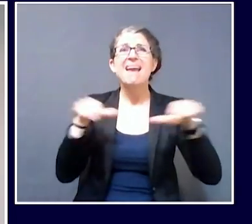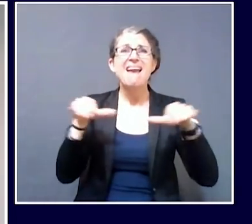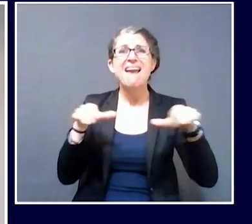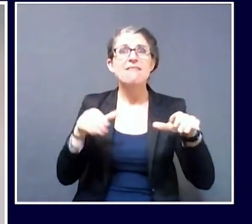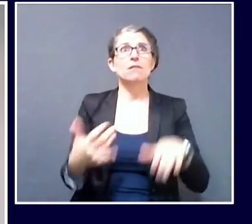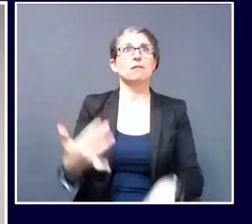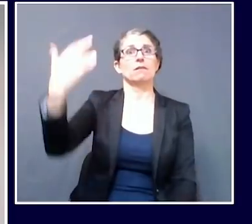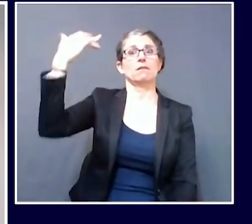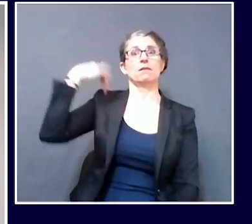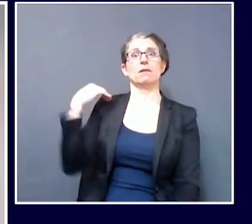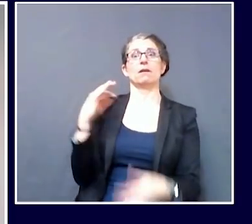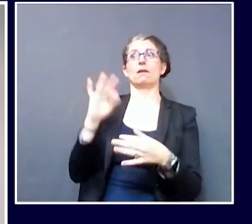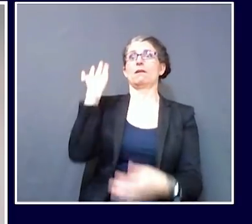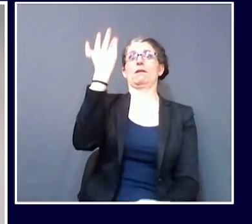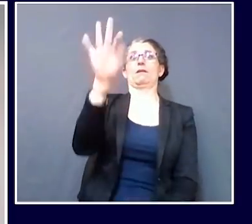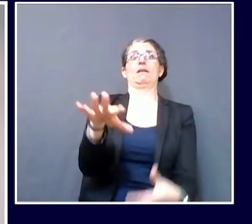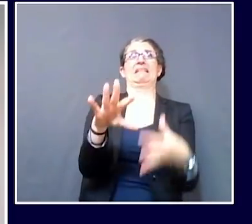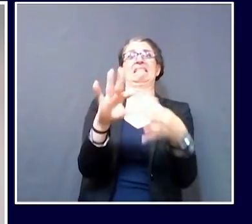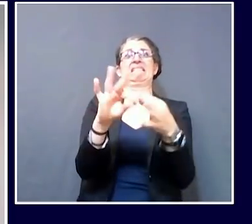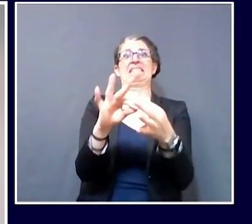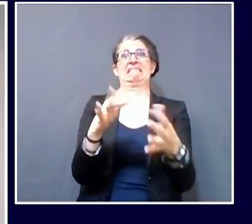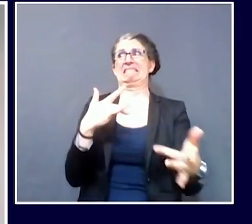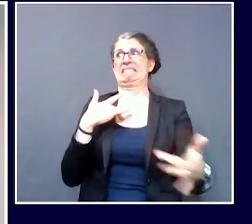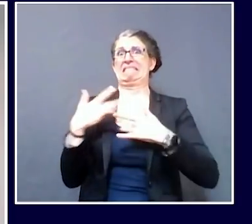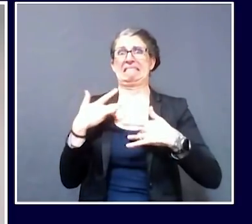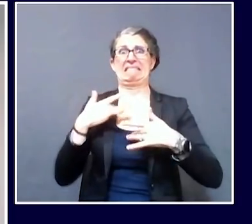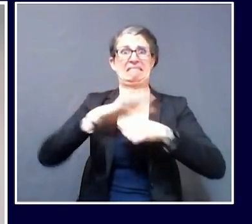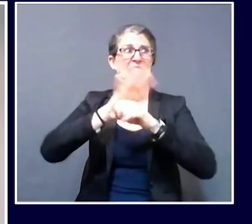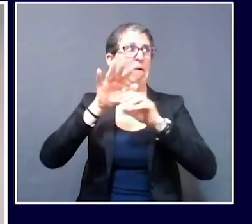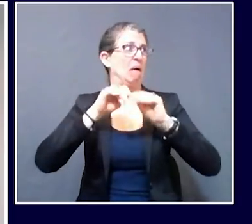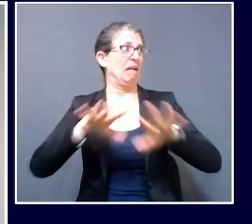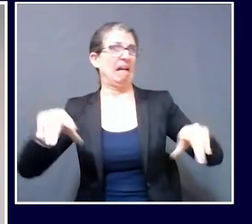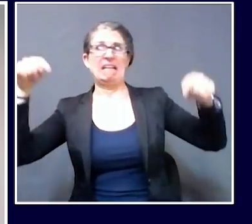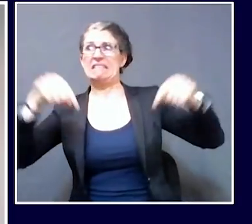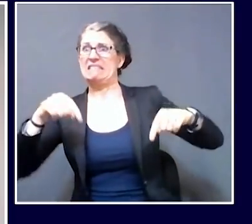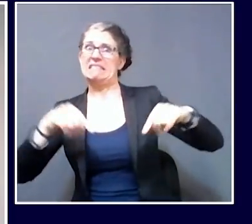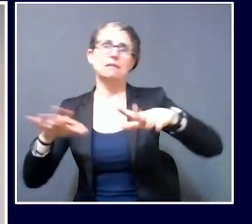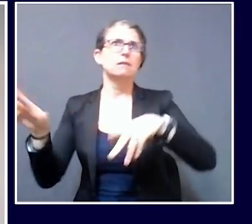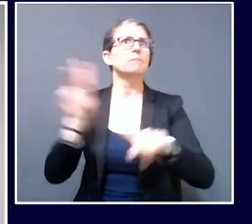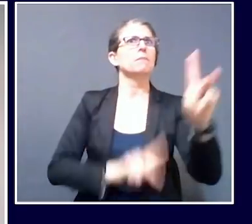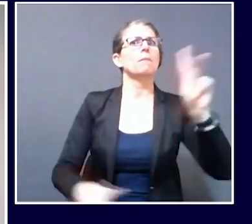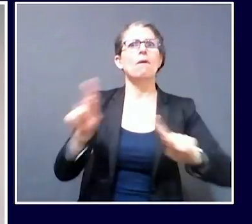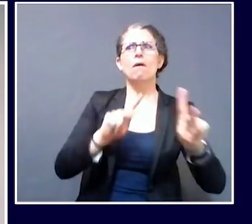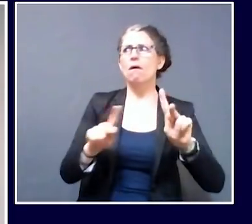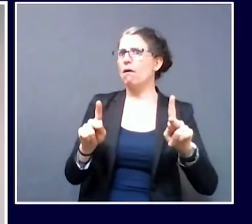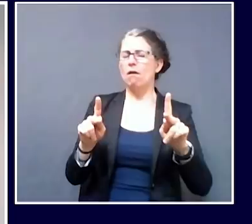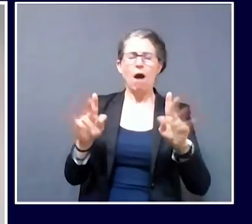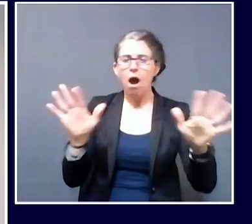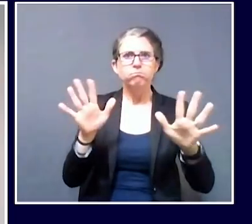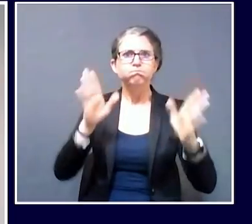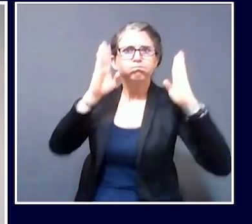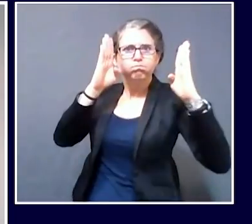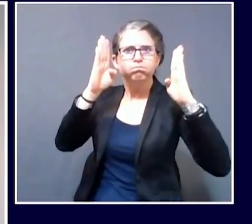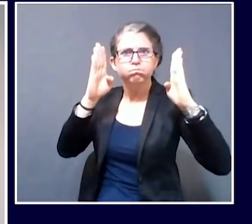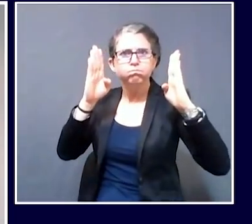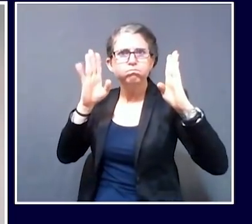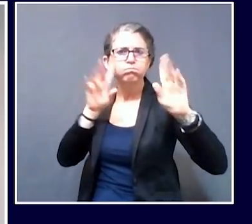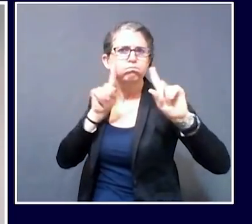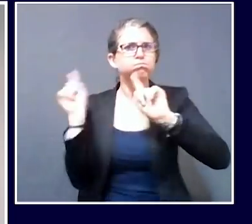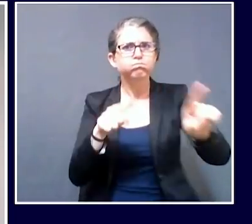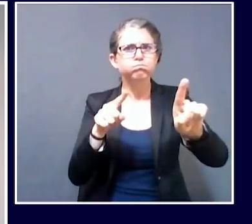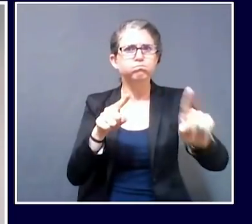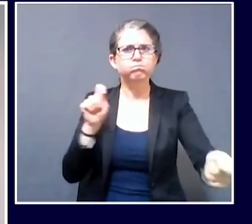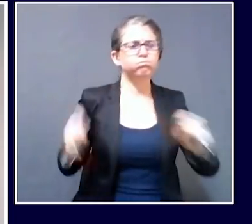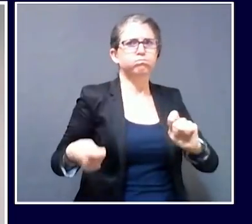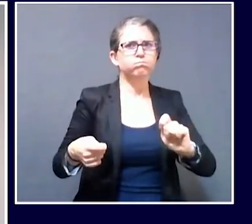-19. I mean, the public health community has for 50 years, 70 years, been talking about smoking